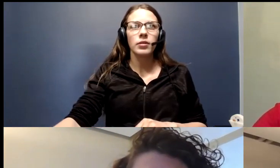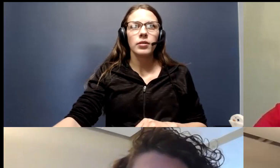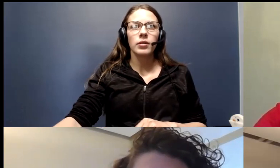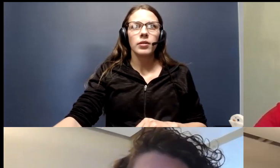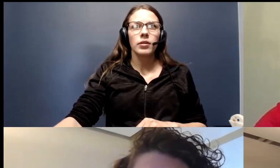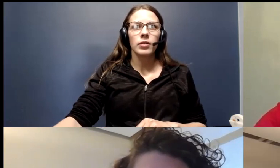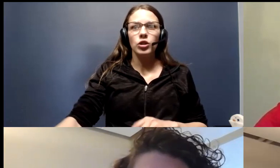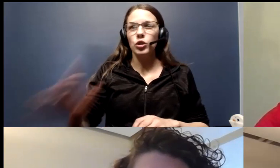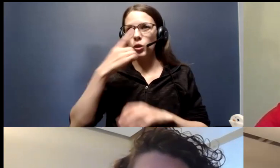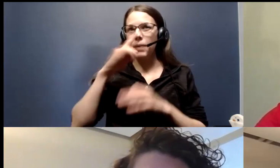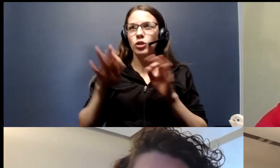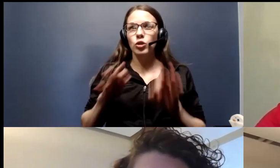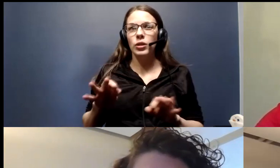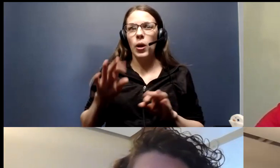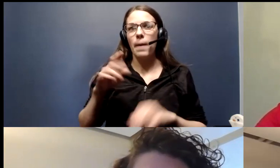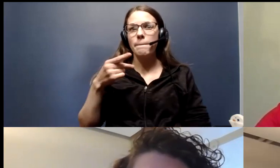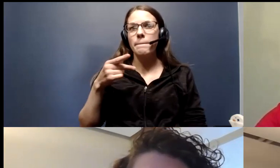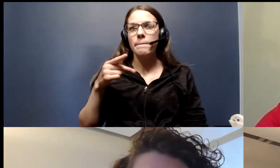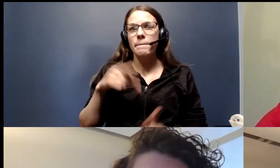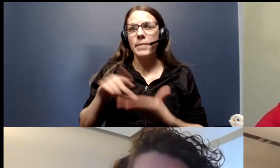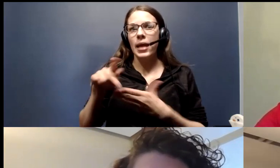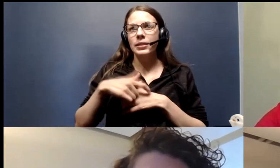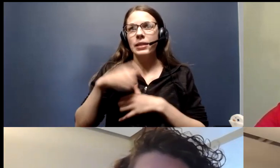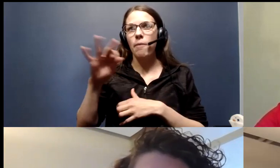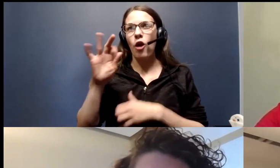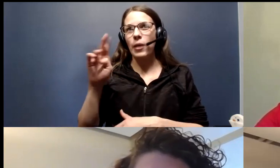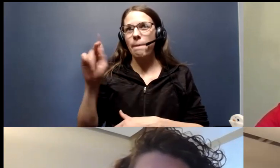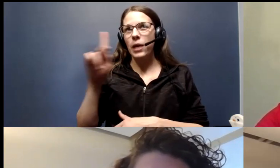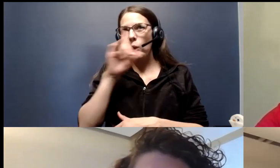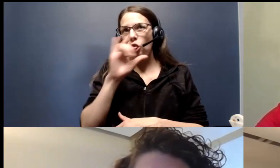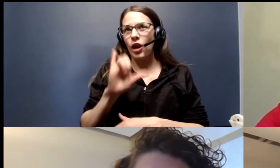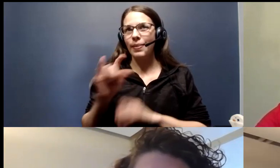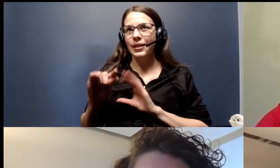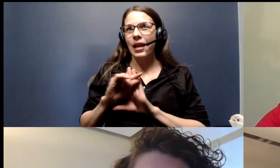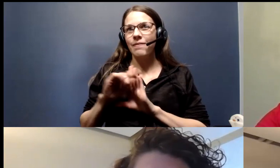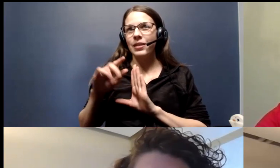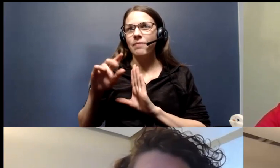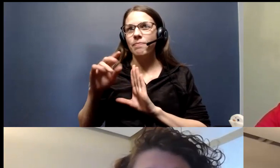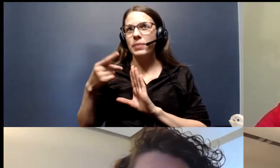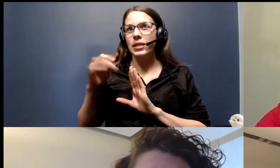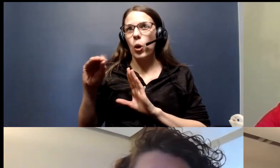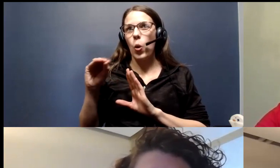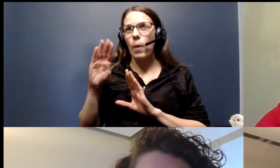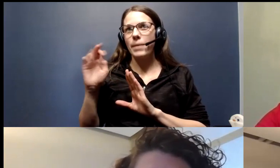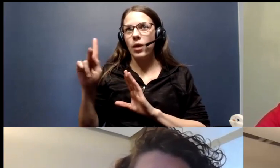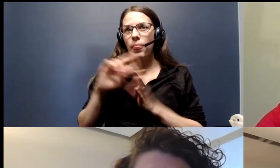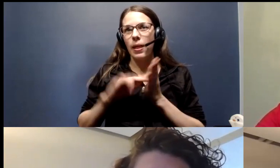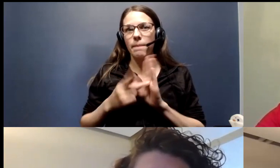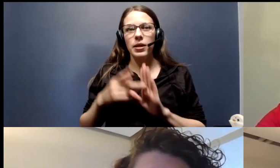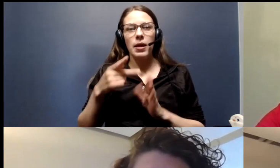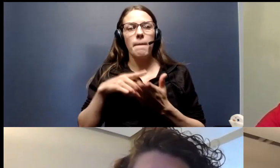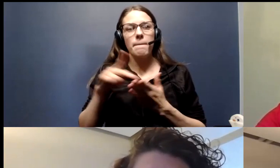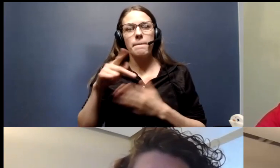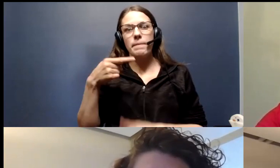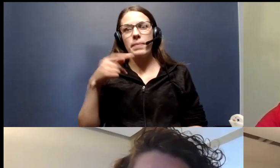description? looks like there's a question on what paid time off bank looks like, or what that negative PTO bank means. So, paid time off,